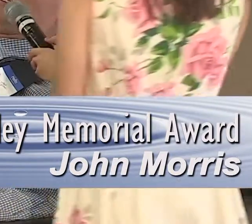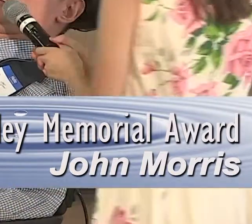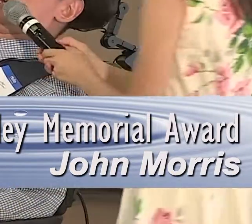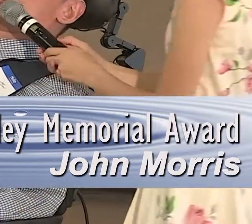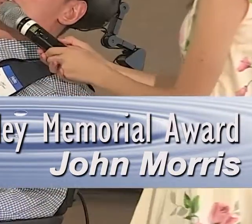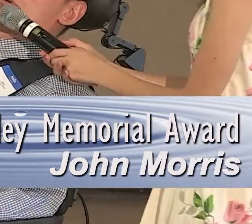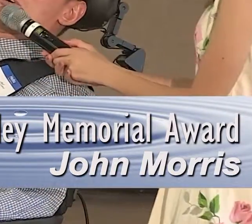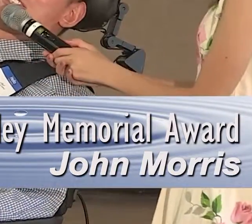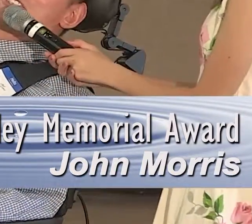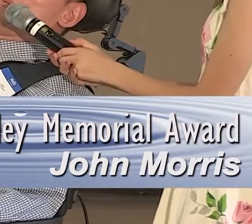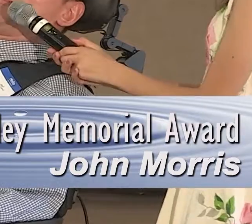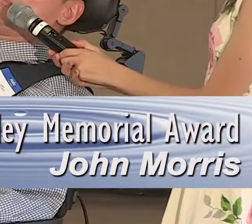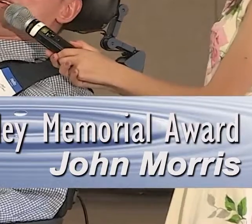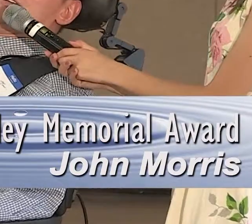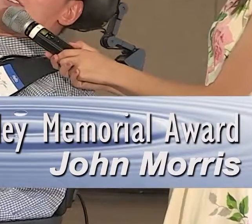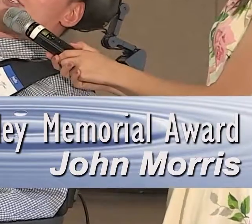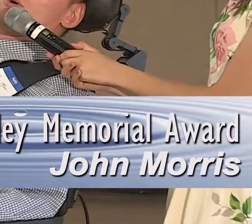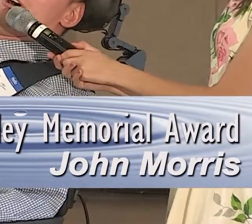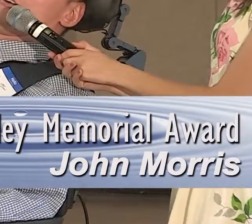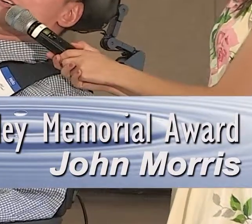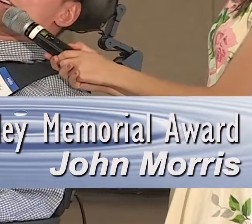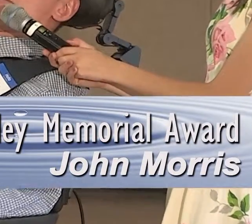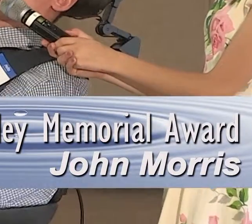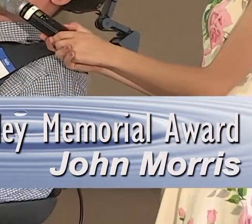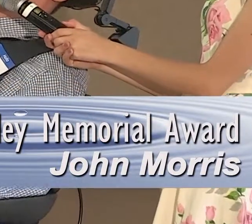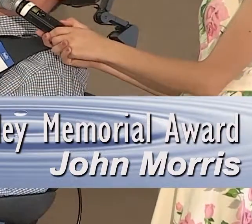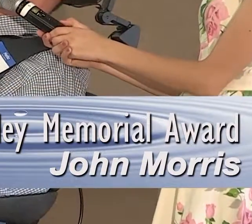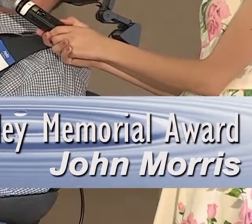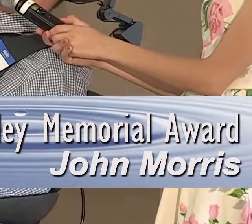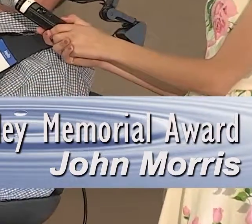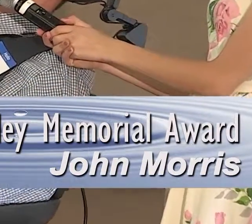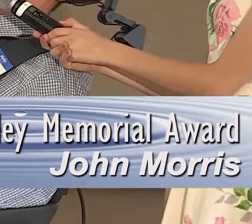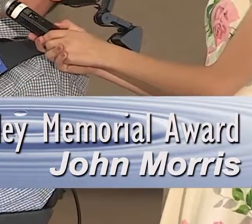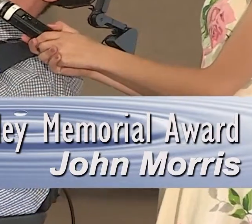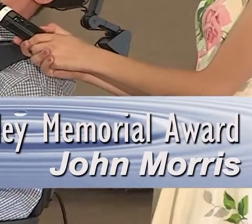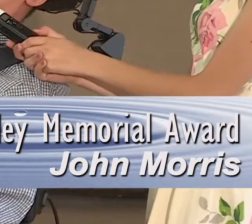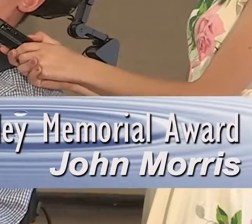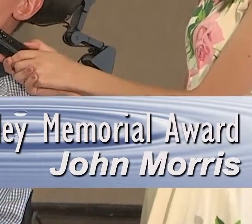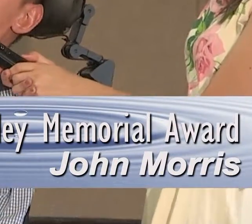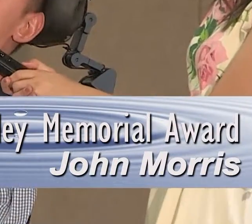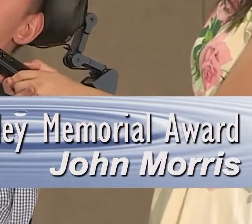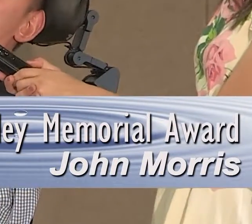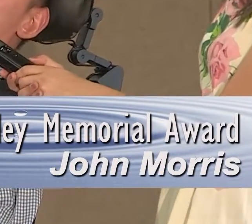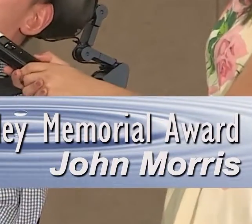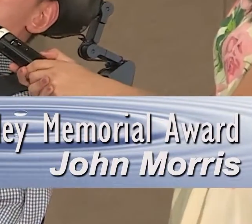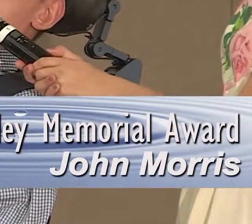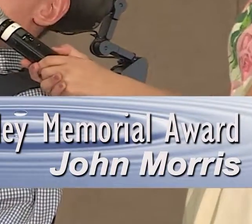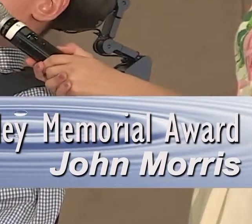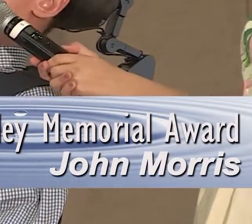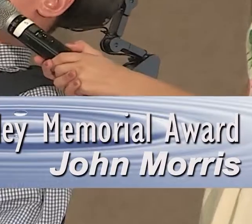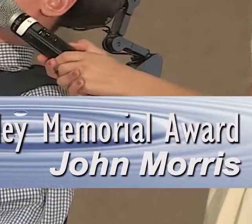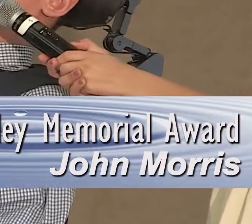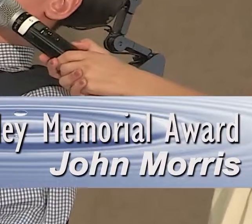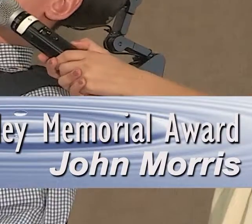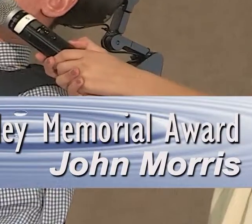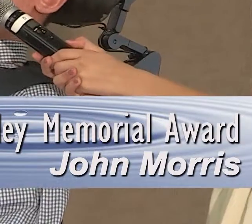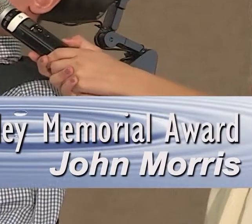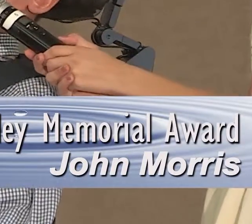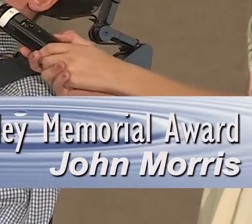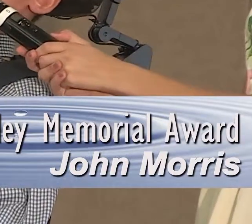Thank you so much. I'm so honored and humbled to accept this award and be standing in front of you today.